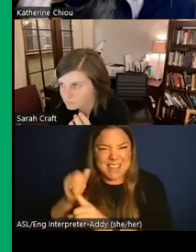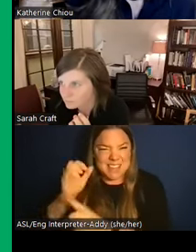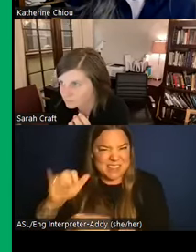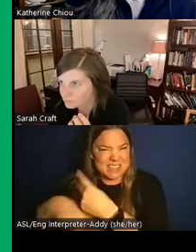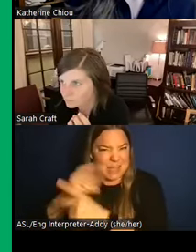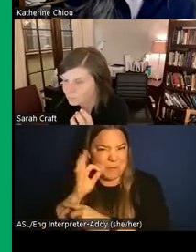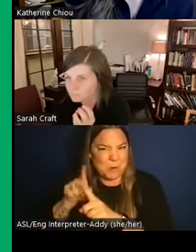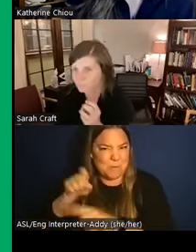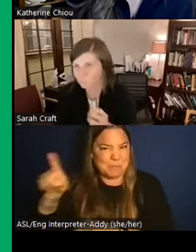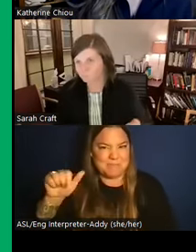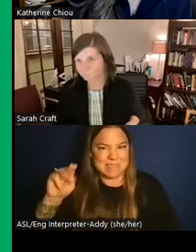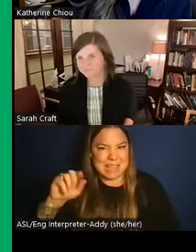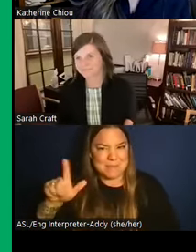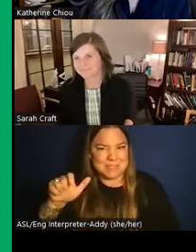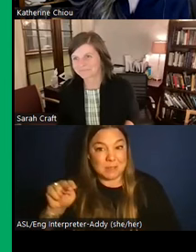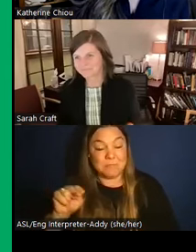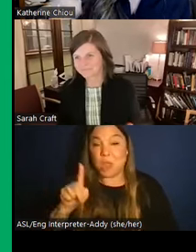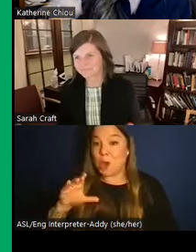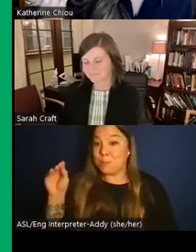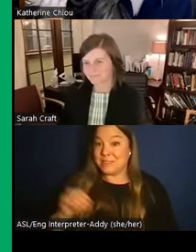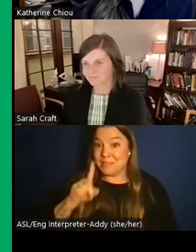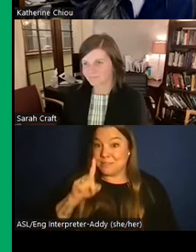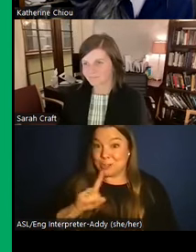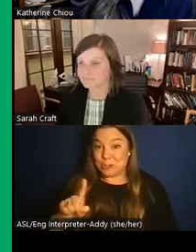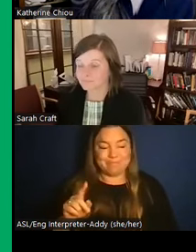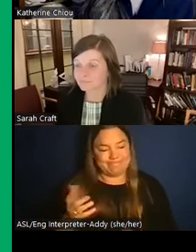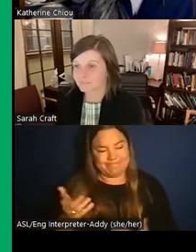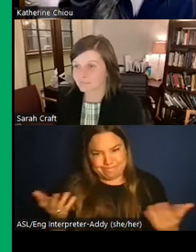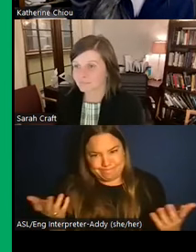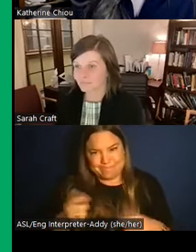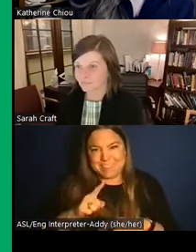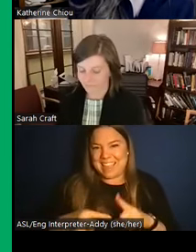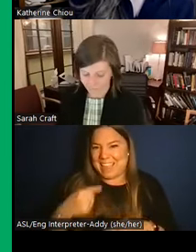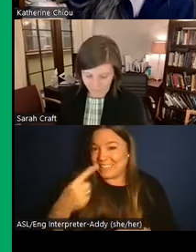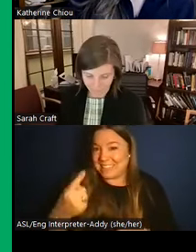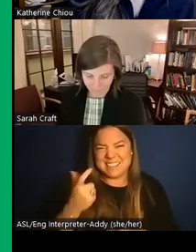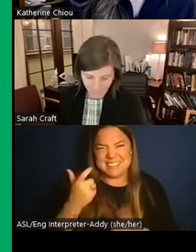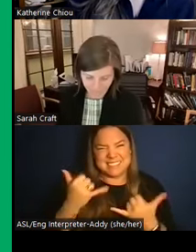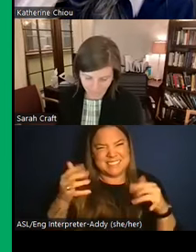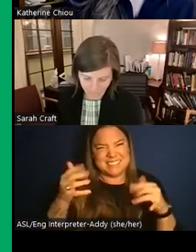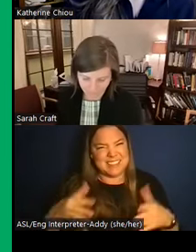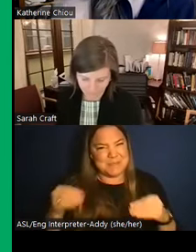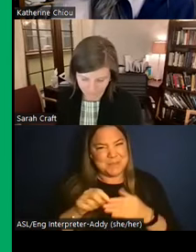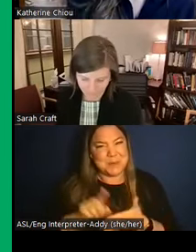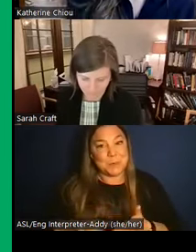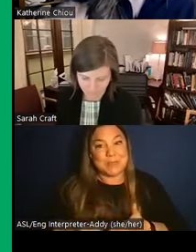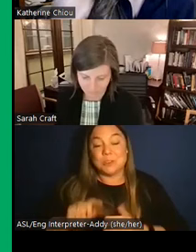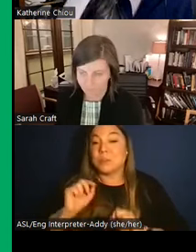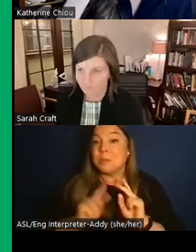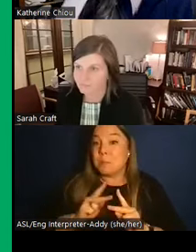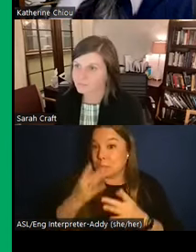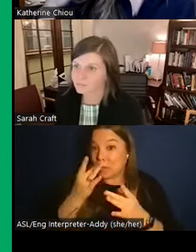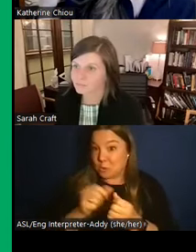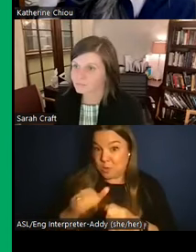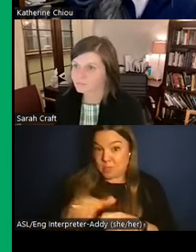I can't say for sure 100%. I think we need more research. One thing to sort of note for those of you who are interested in this region is